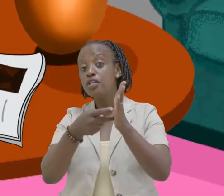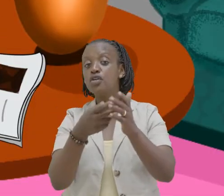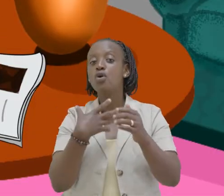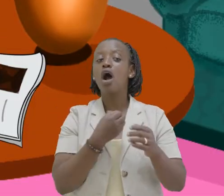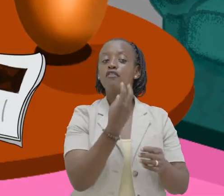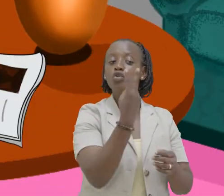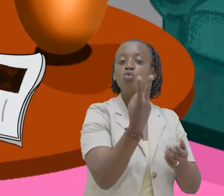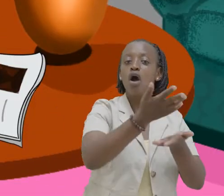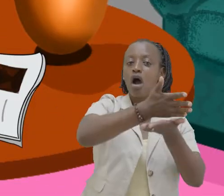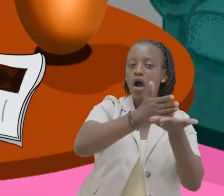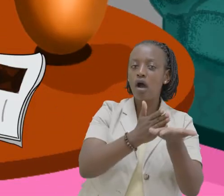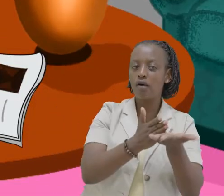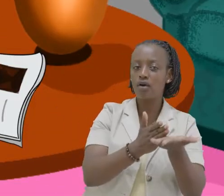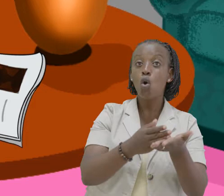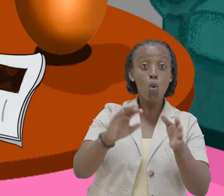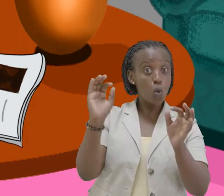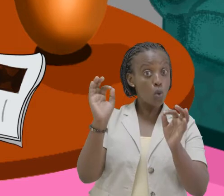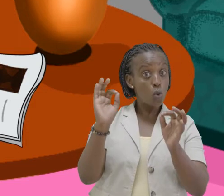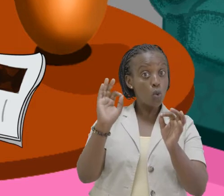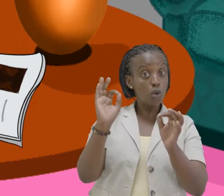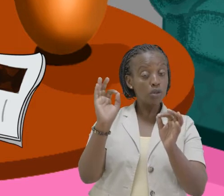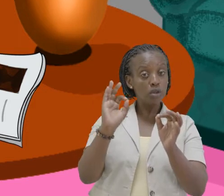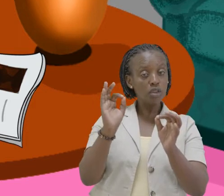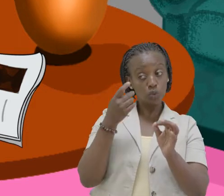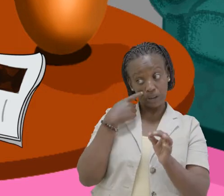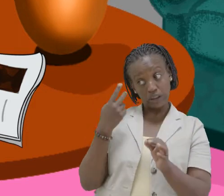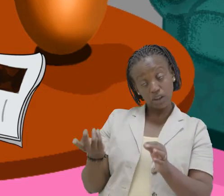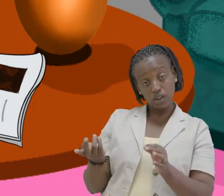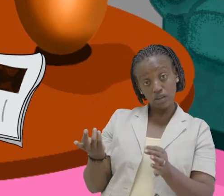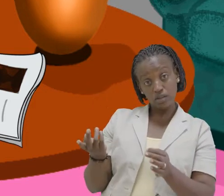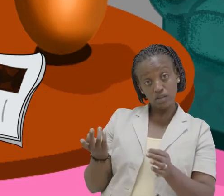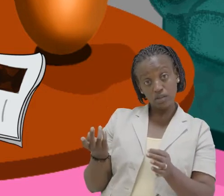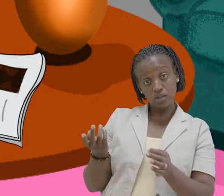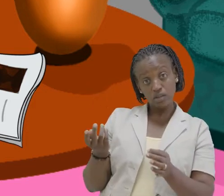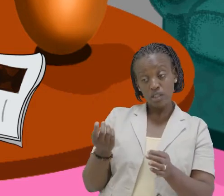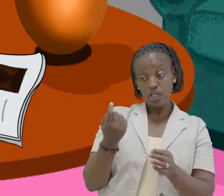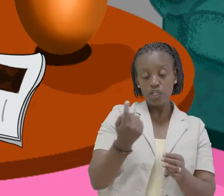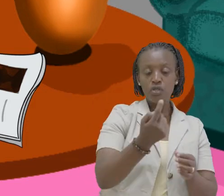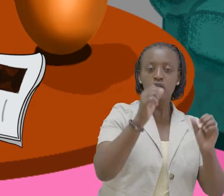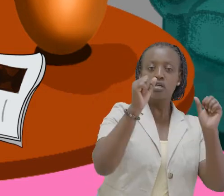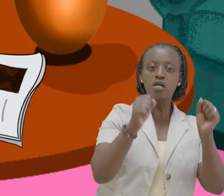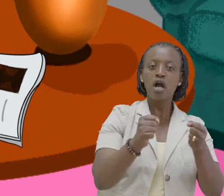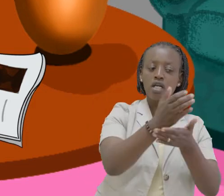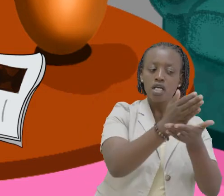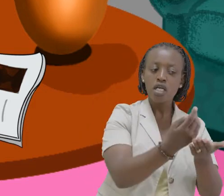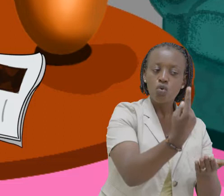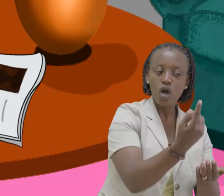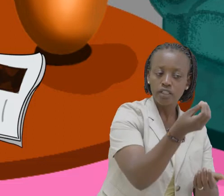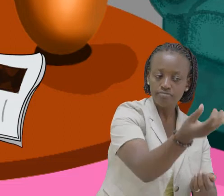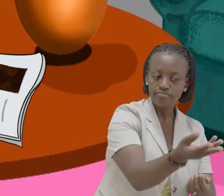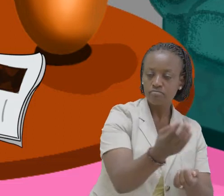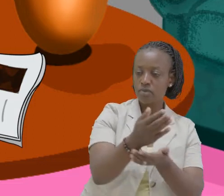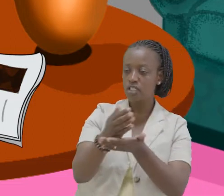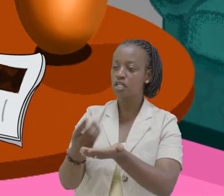we have two halves Oh! See? Each one of you can take one half